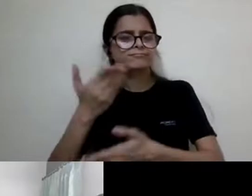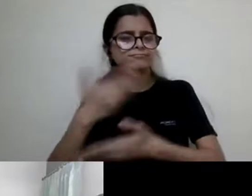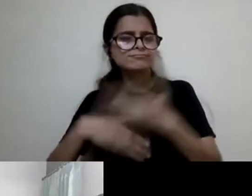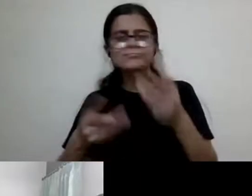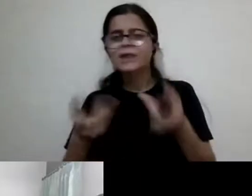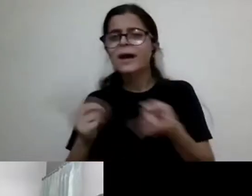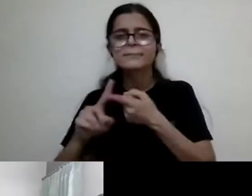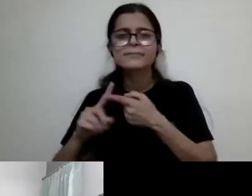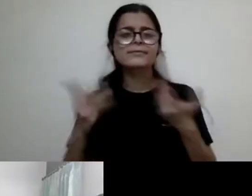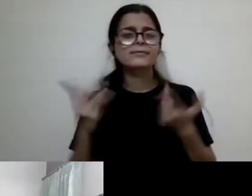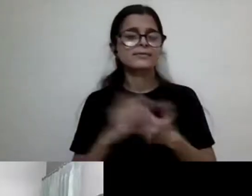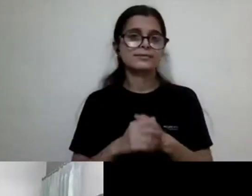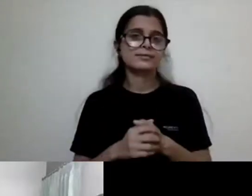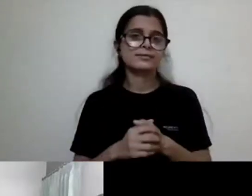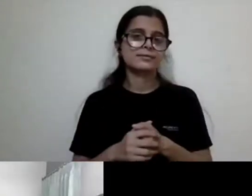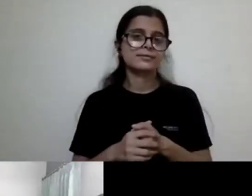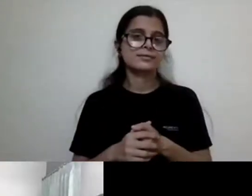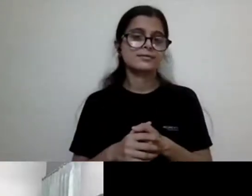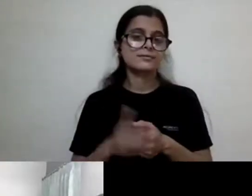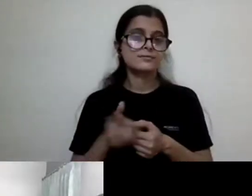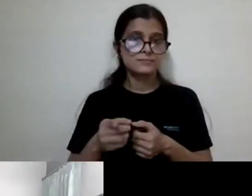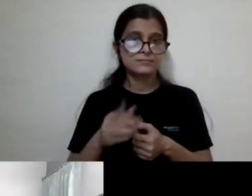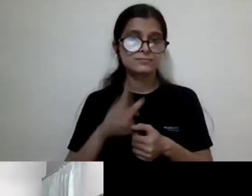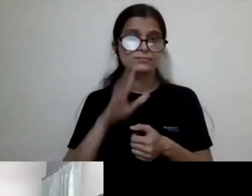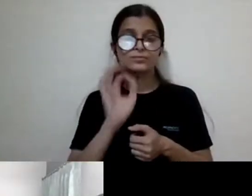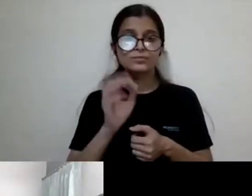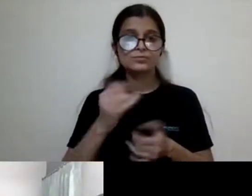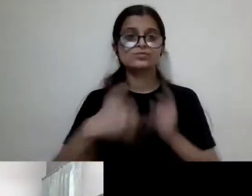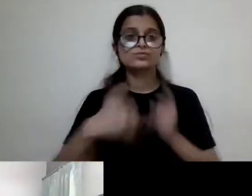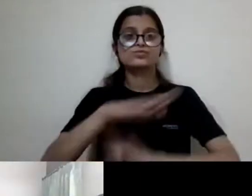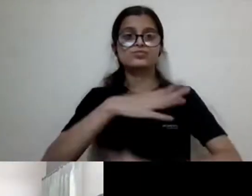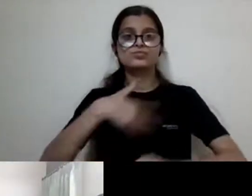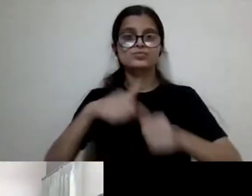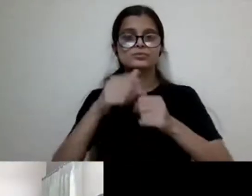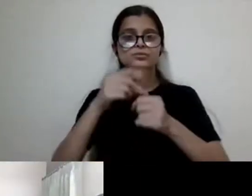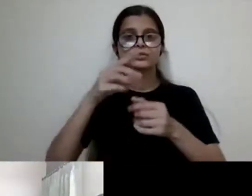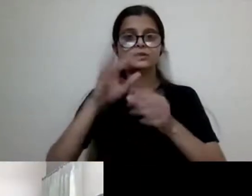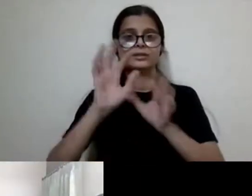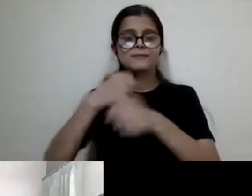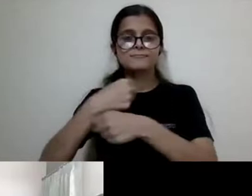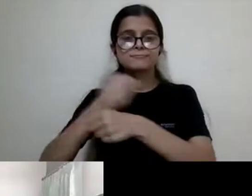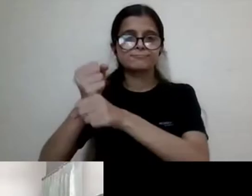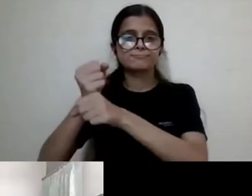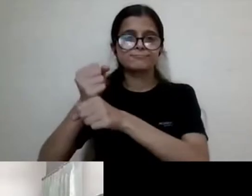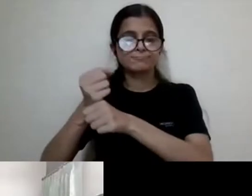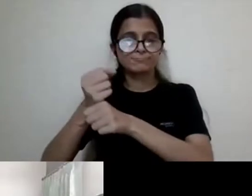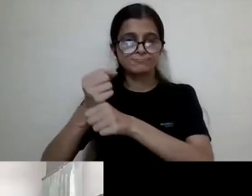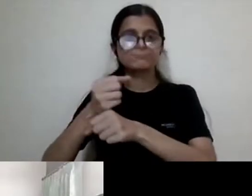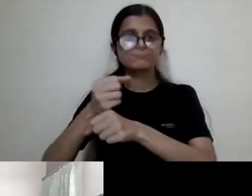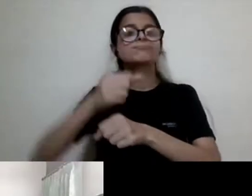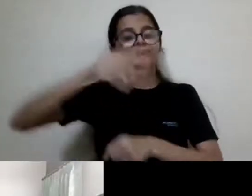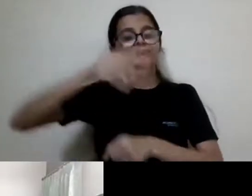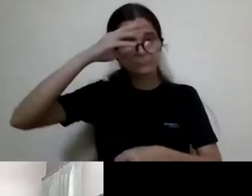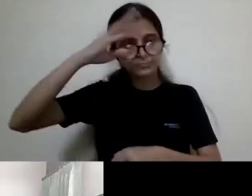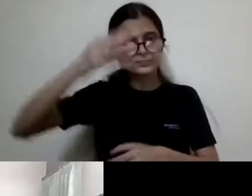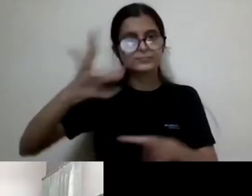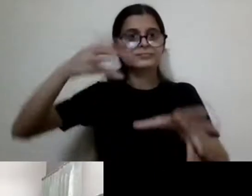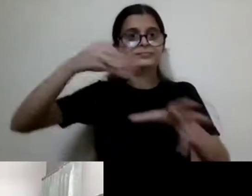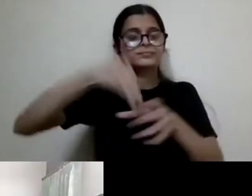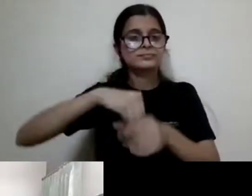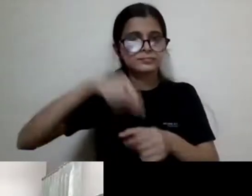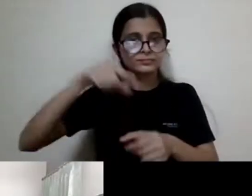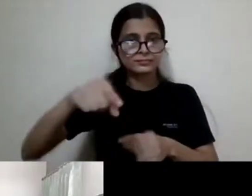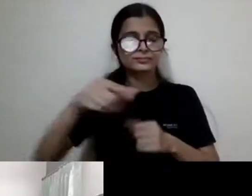and that really comes back to the social construction of whatever it is being, that's being stared at. Um, and